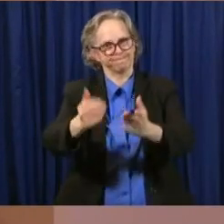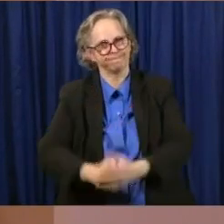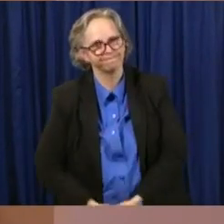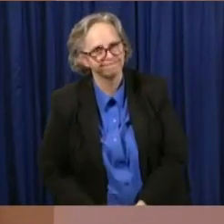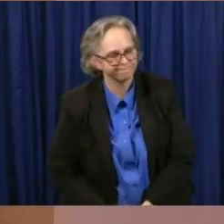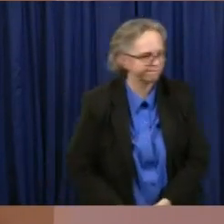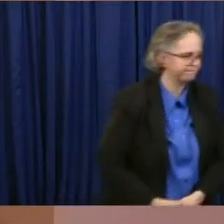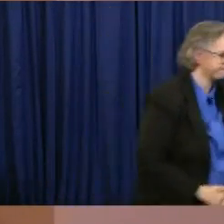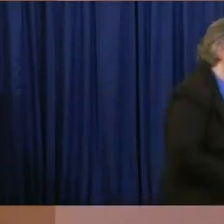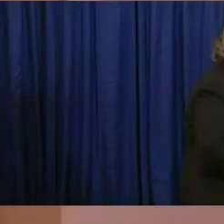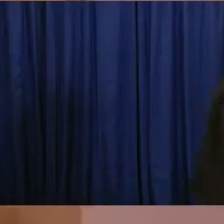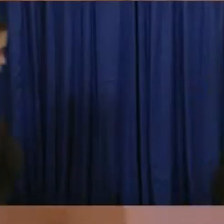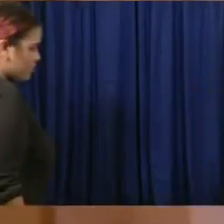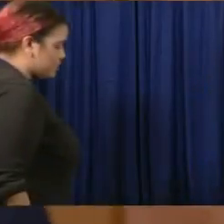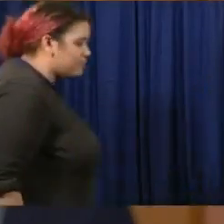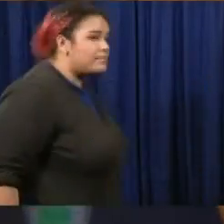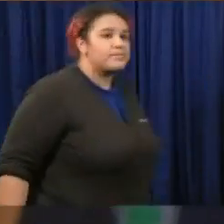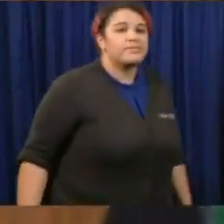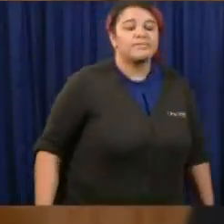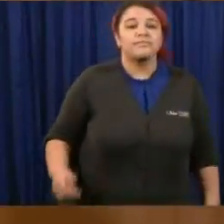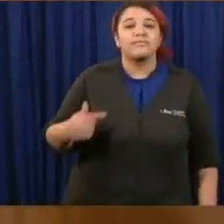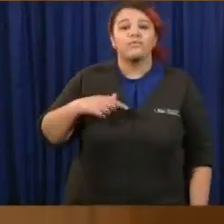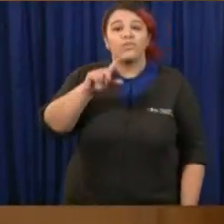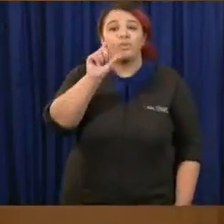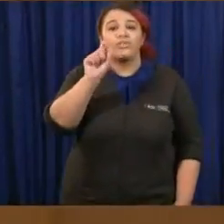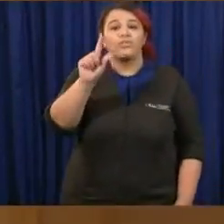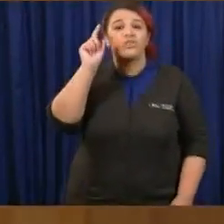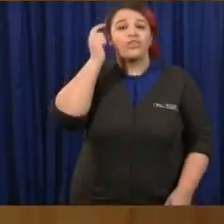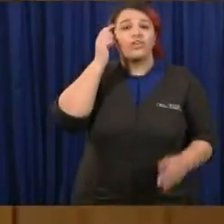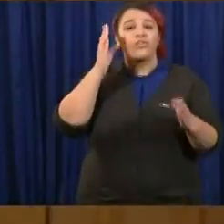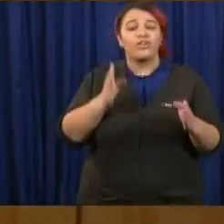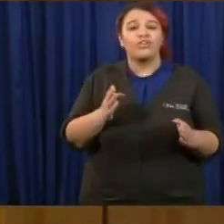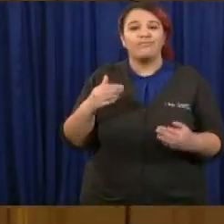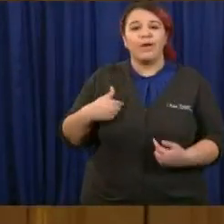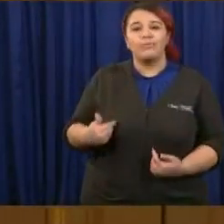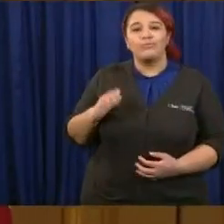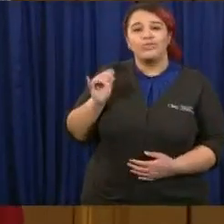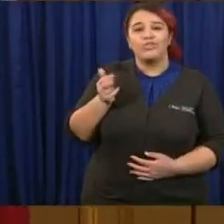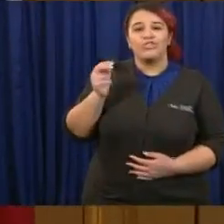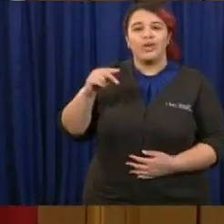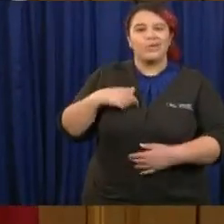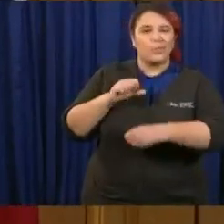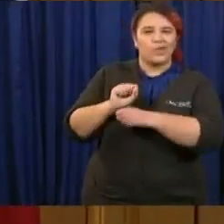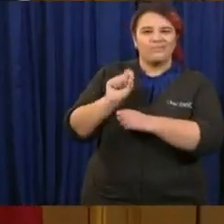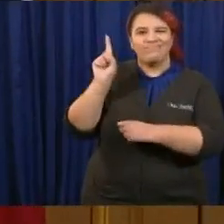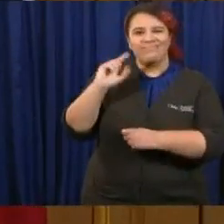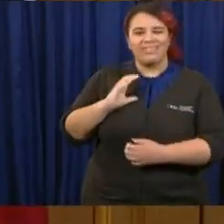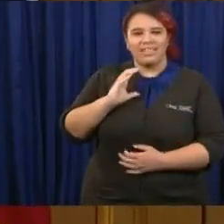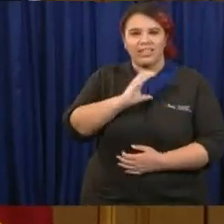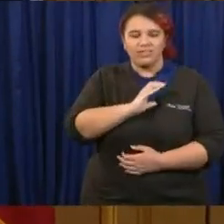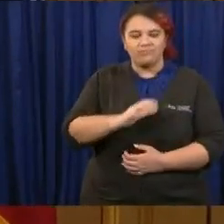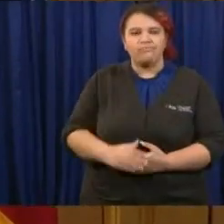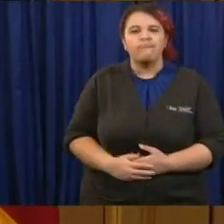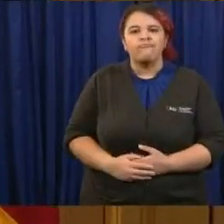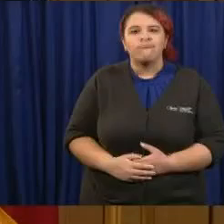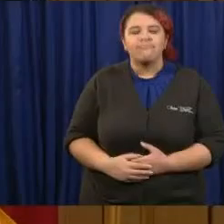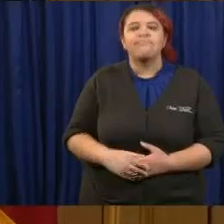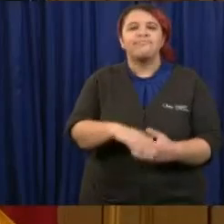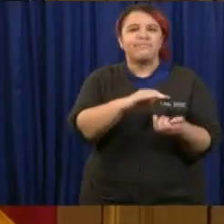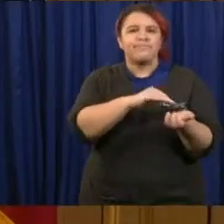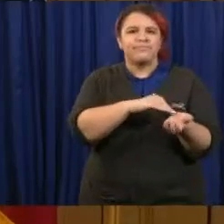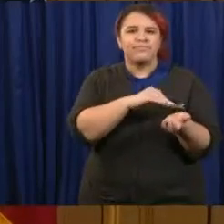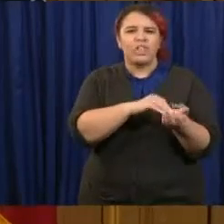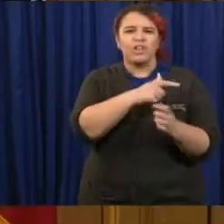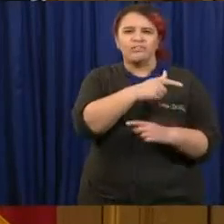A question for Governor DeWine. This is John Kosick from News 5 in Cleveland. Listening to Dr. Acton talk about the facts and